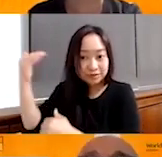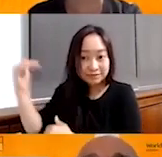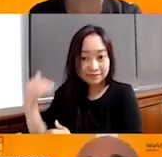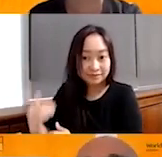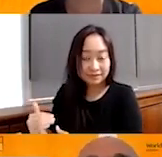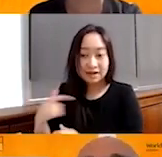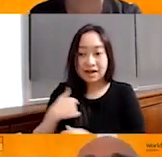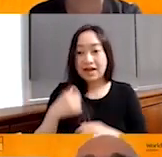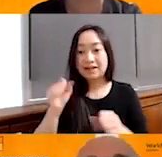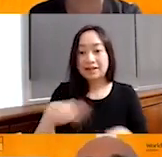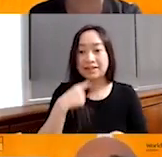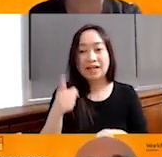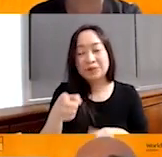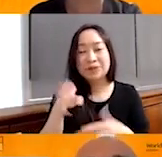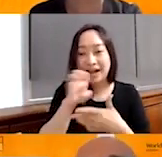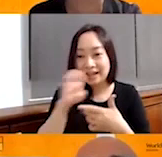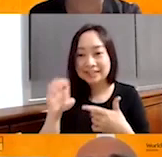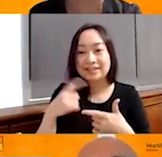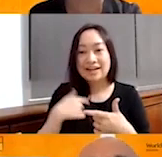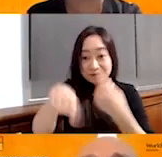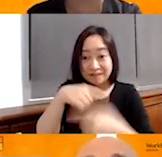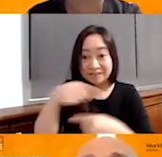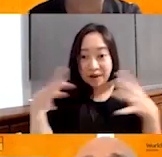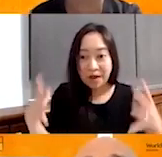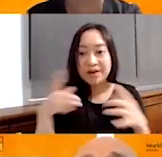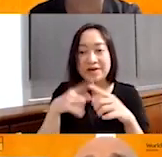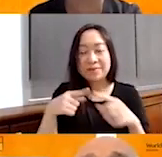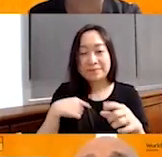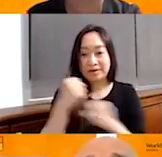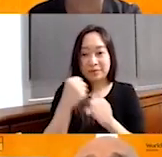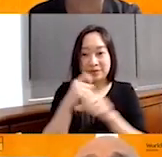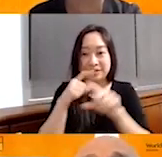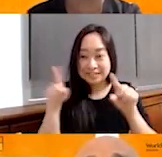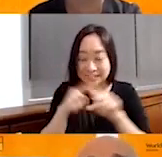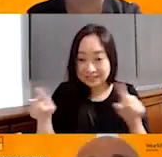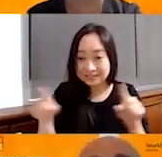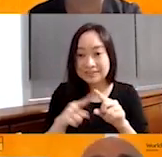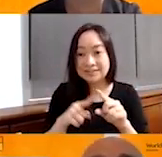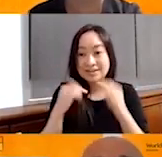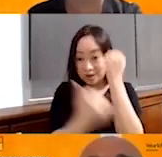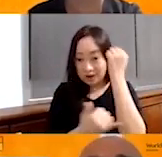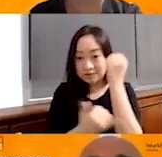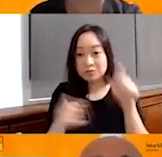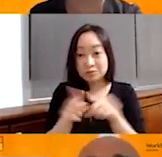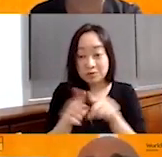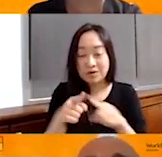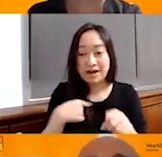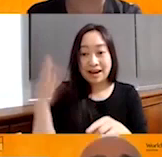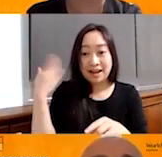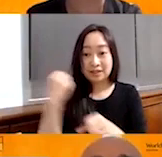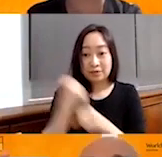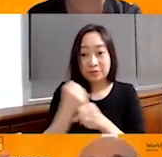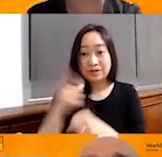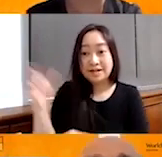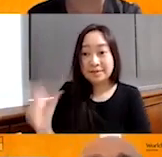Lillian, I travel a lot, but also work in different countries. I used to work in Nepal